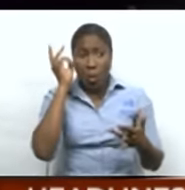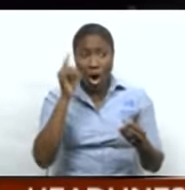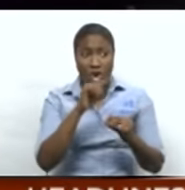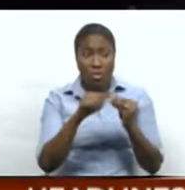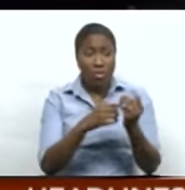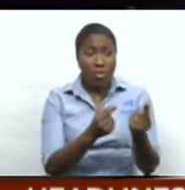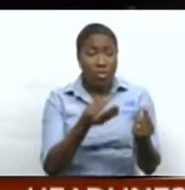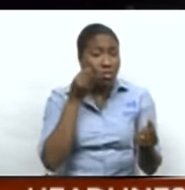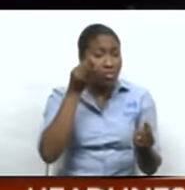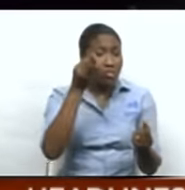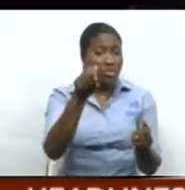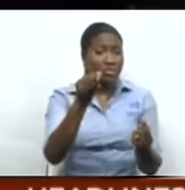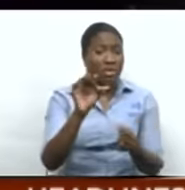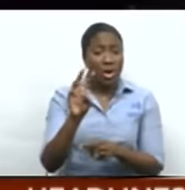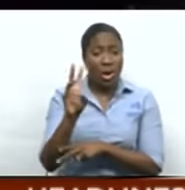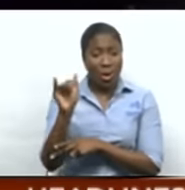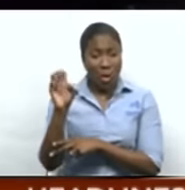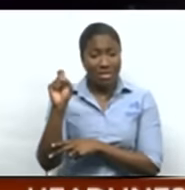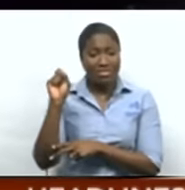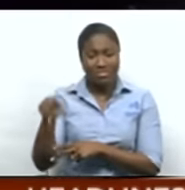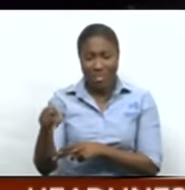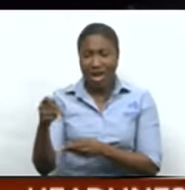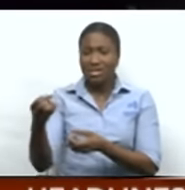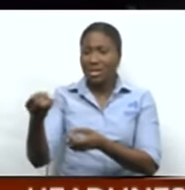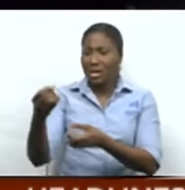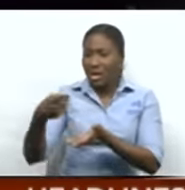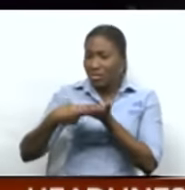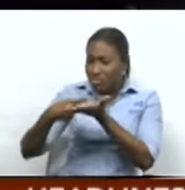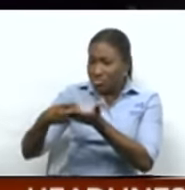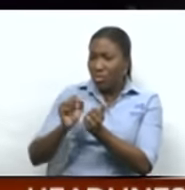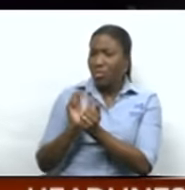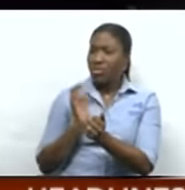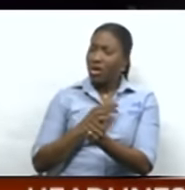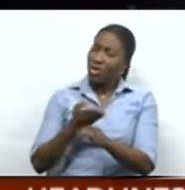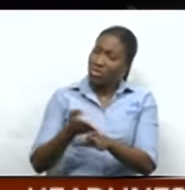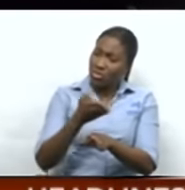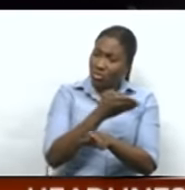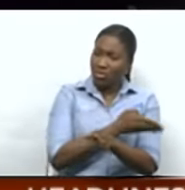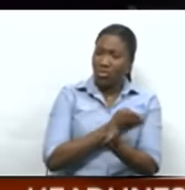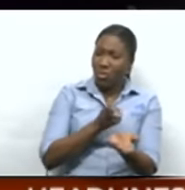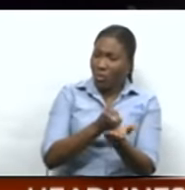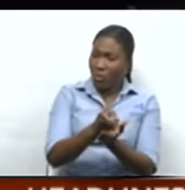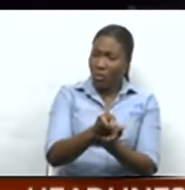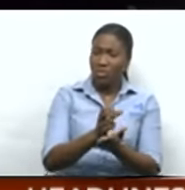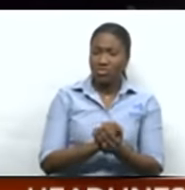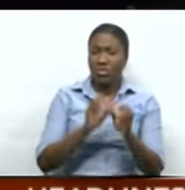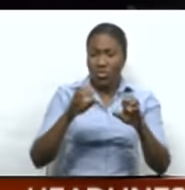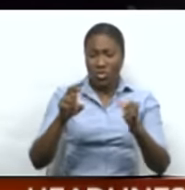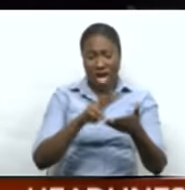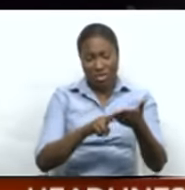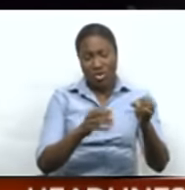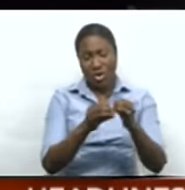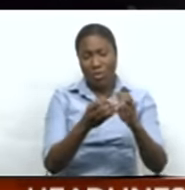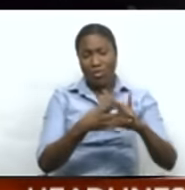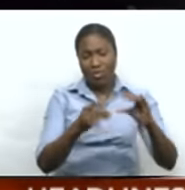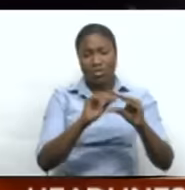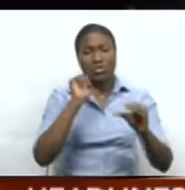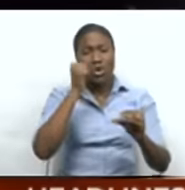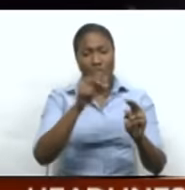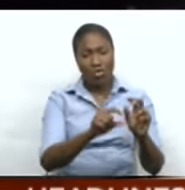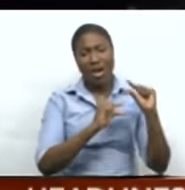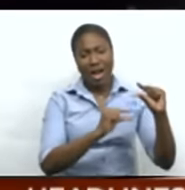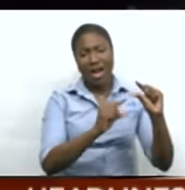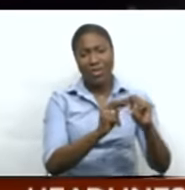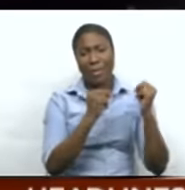WASA should have involved them in the process for the sake of collaboration and transparency. And you can read more on this story in tomorrow's